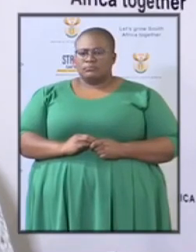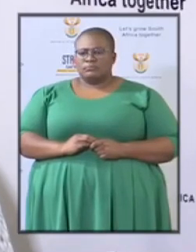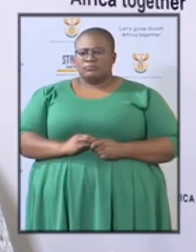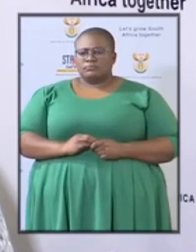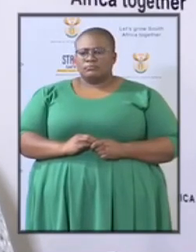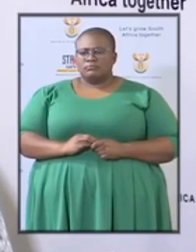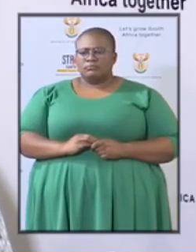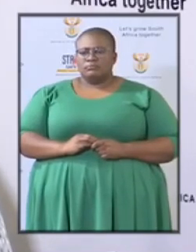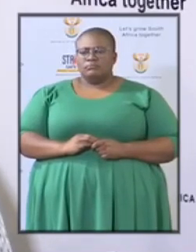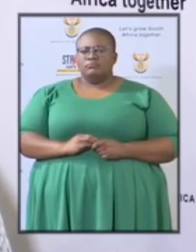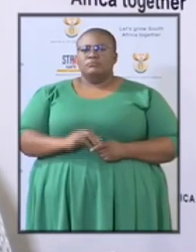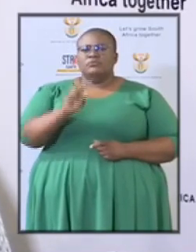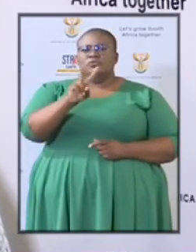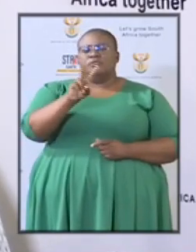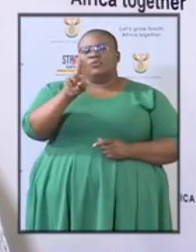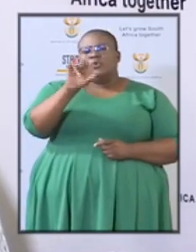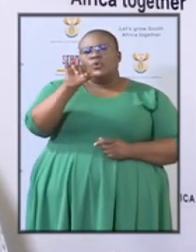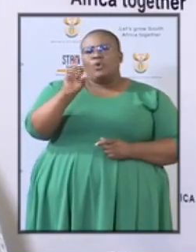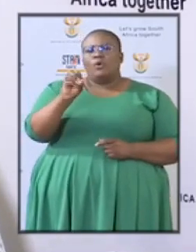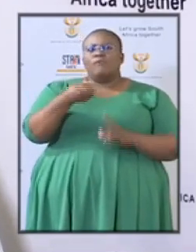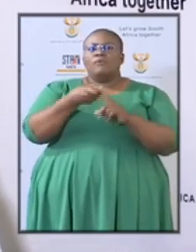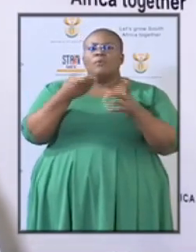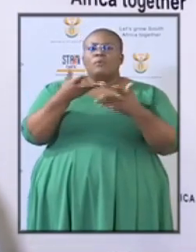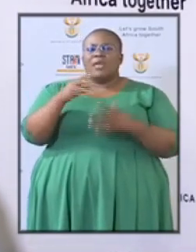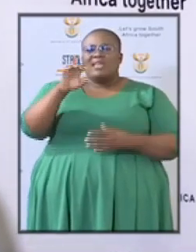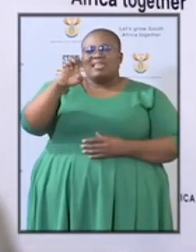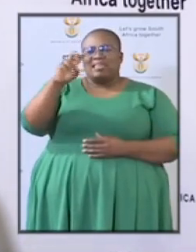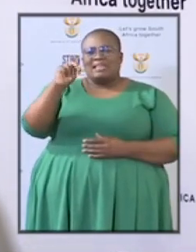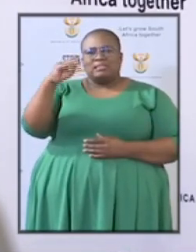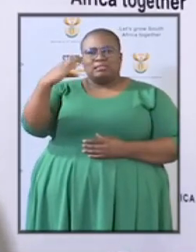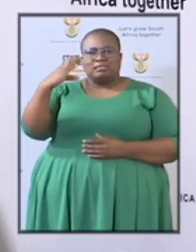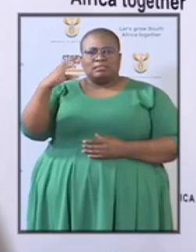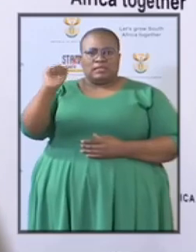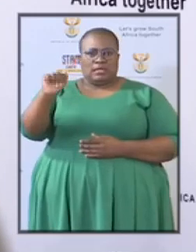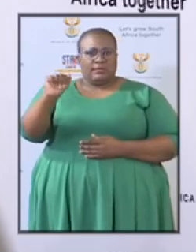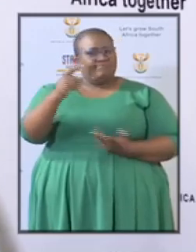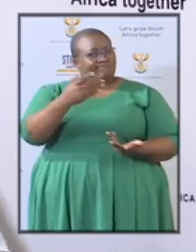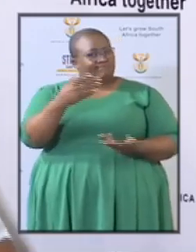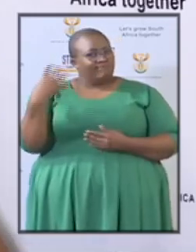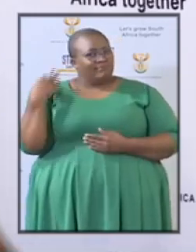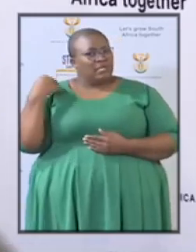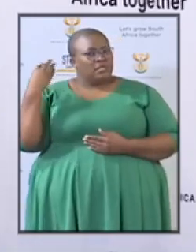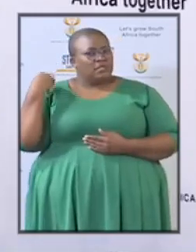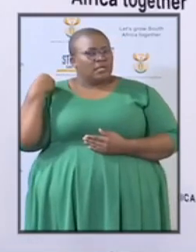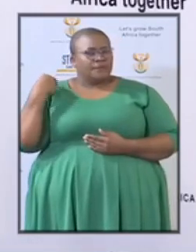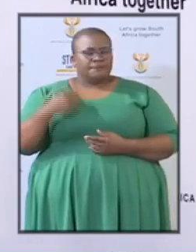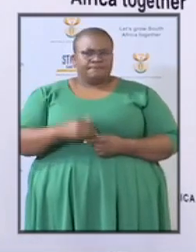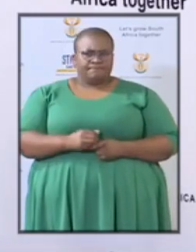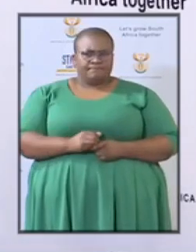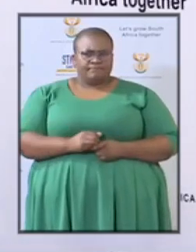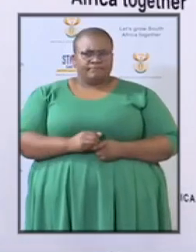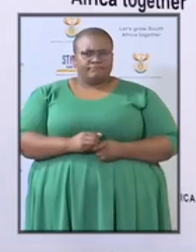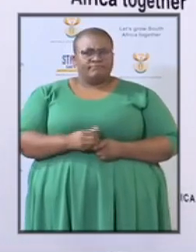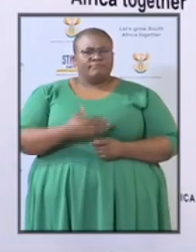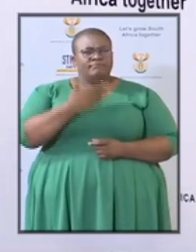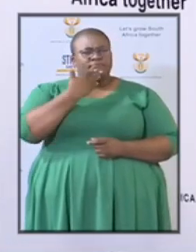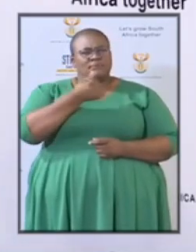Vuyo, Vuyo from ENCA. Minister, just can you explain